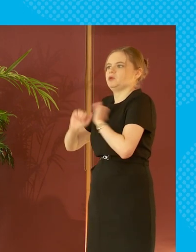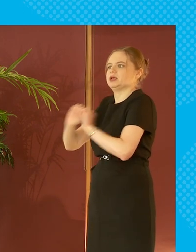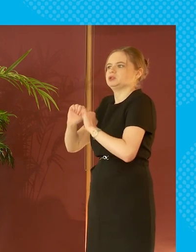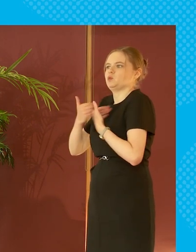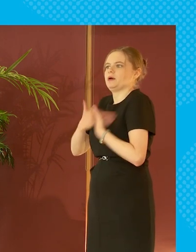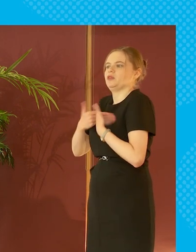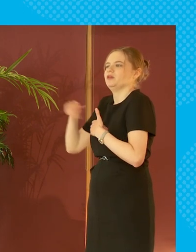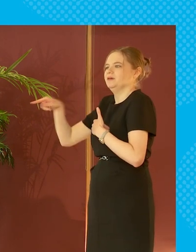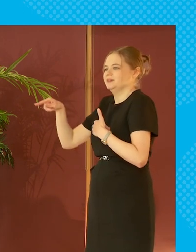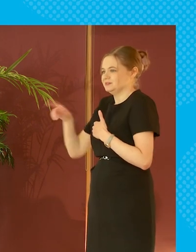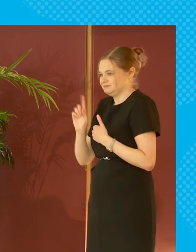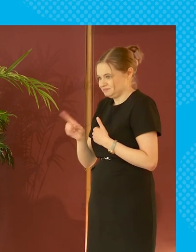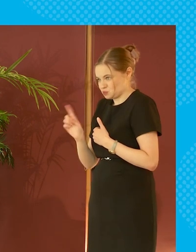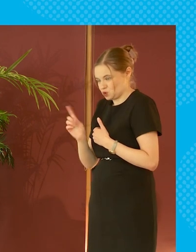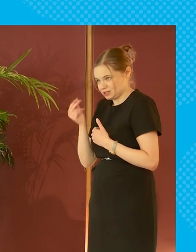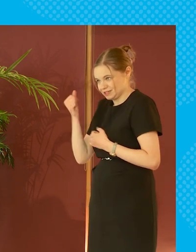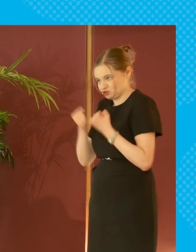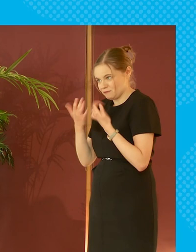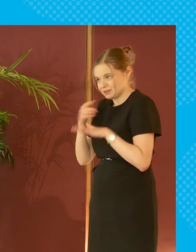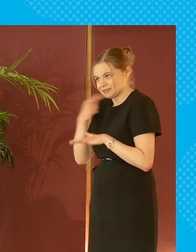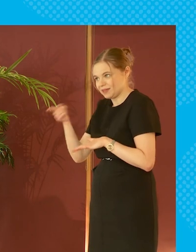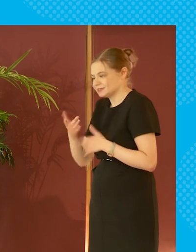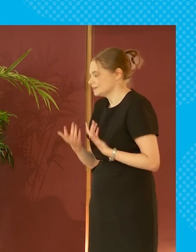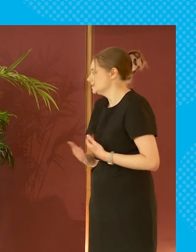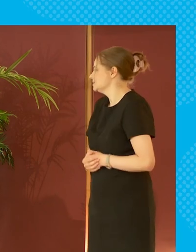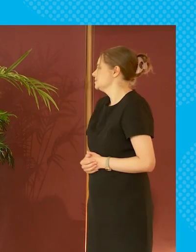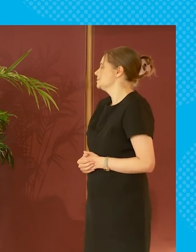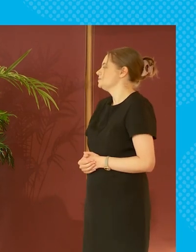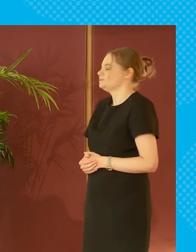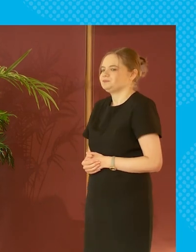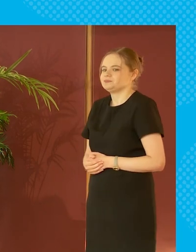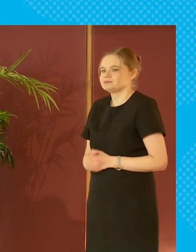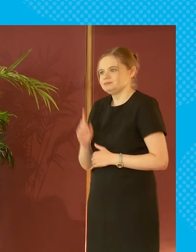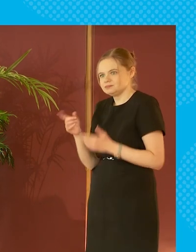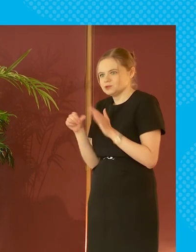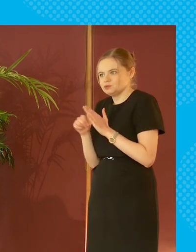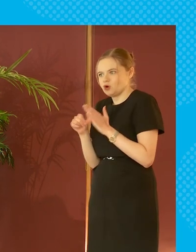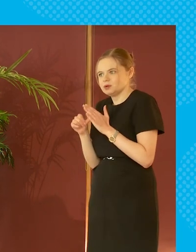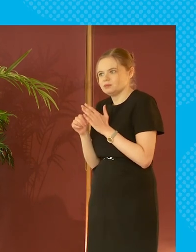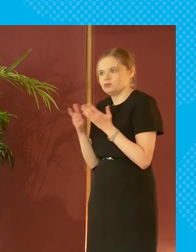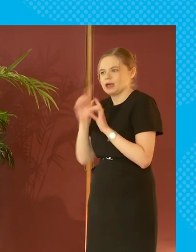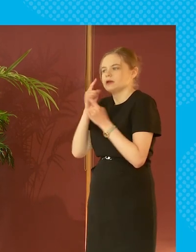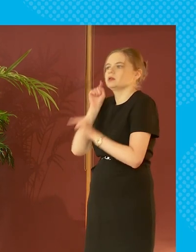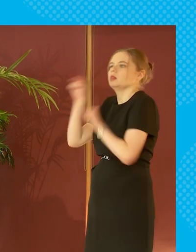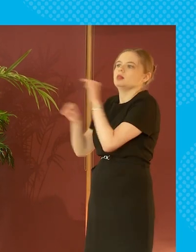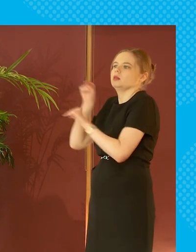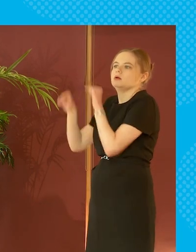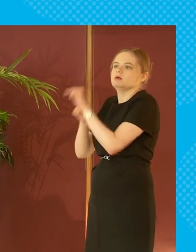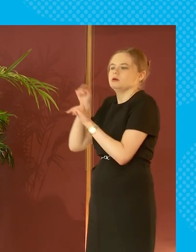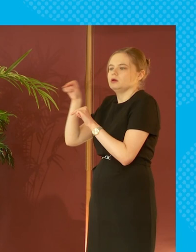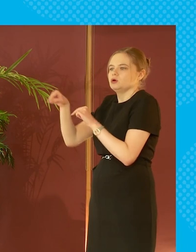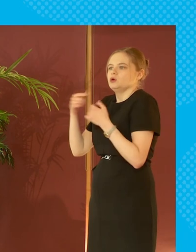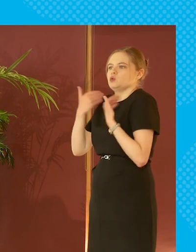you know that's what the taxi driver said would you disagree so is that a problem then if you go after wealthy